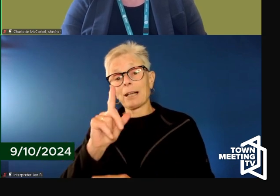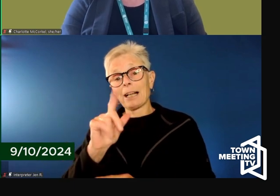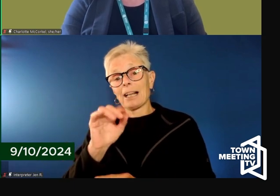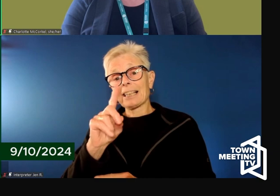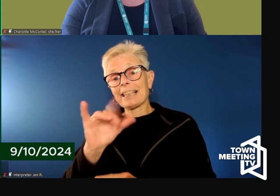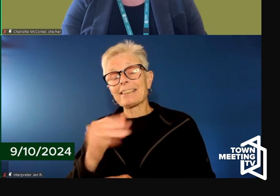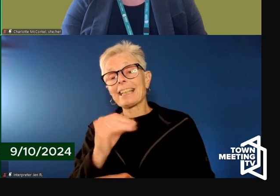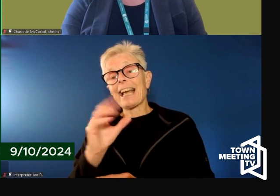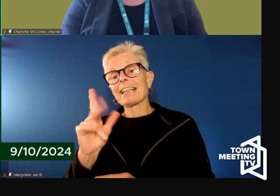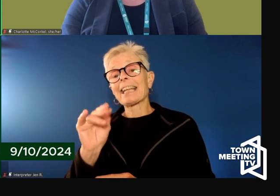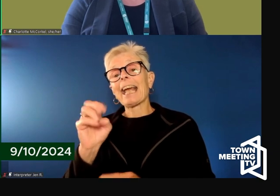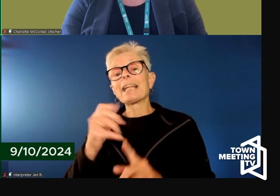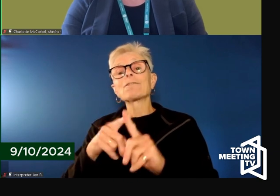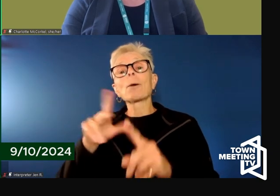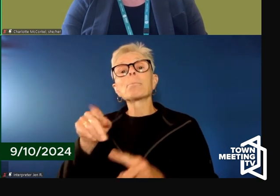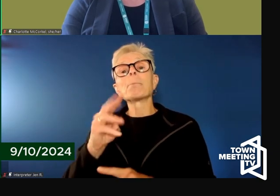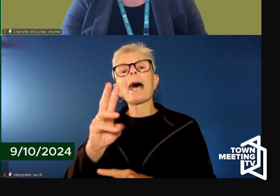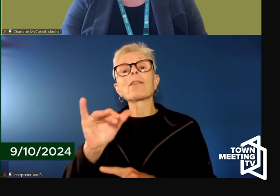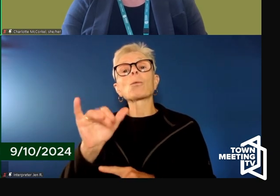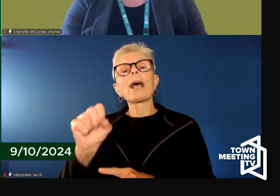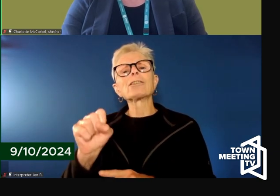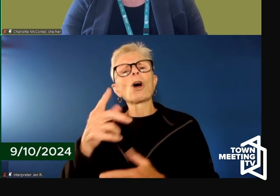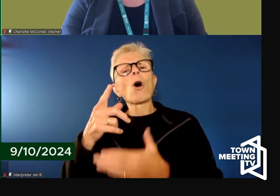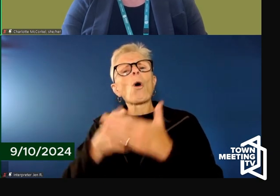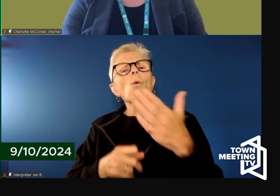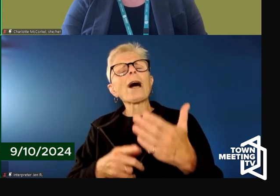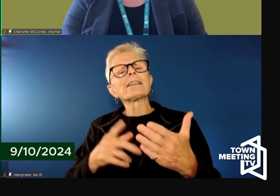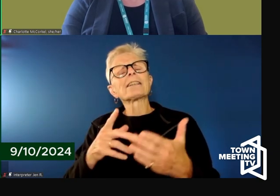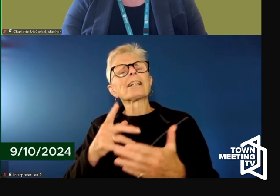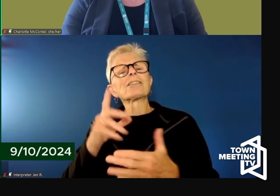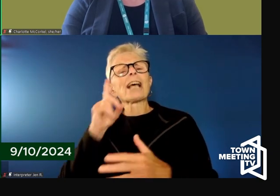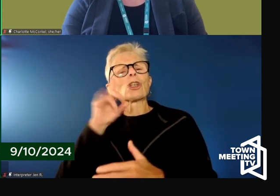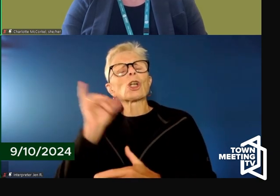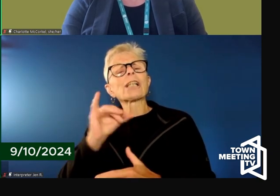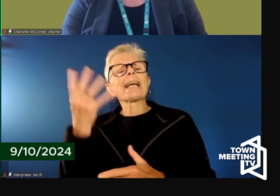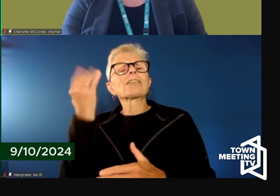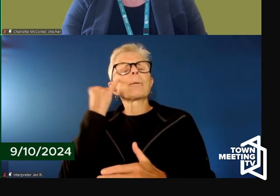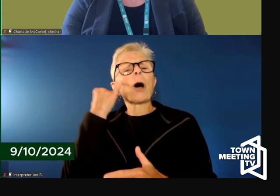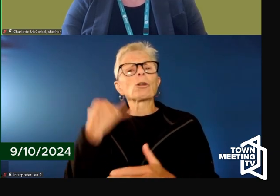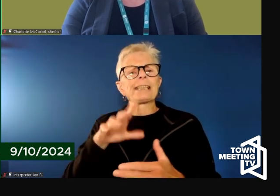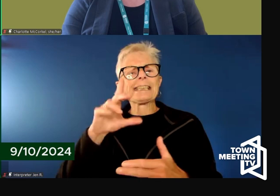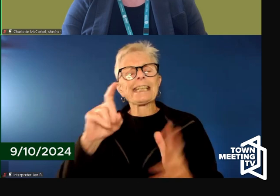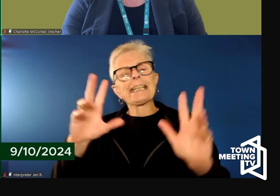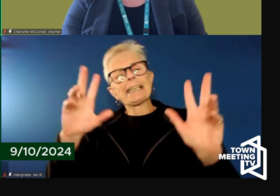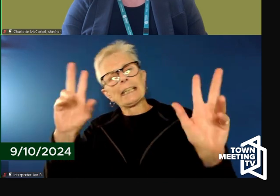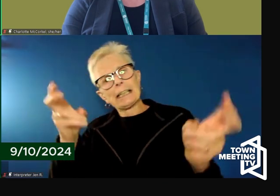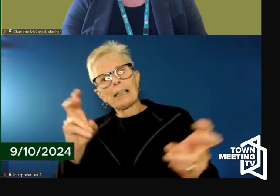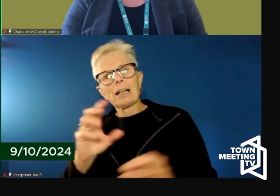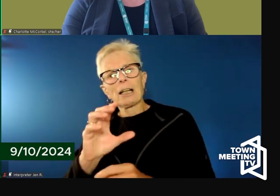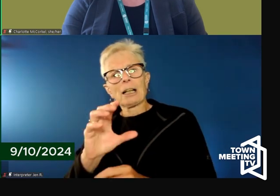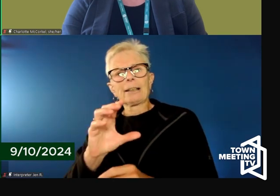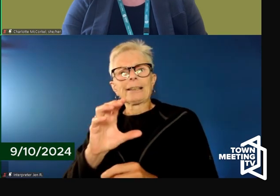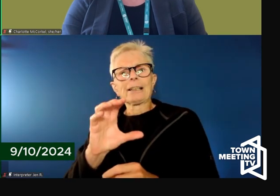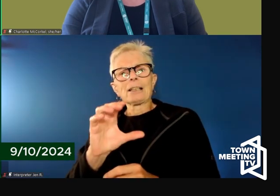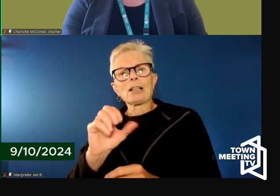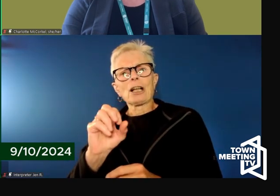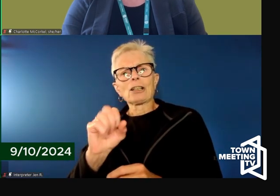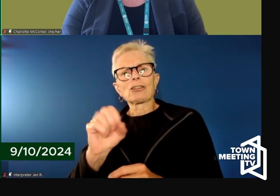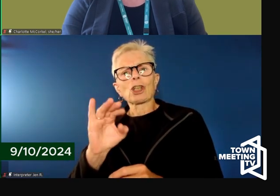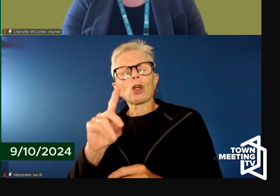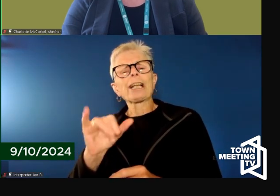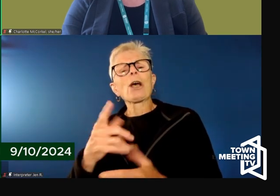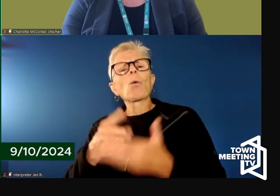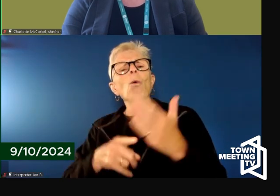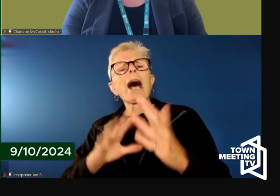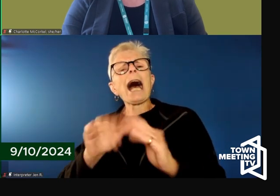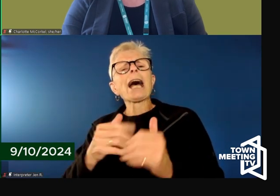at that pathways around what a security response might look like with this population. That might be different from